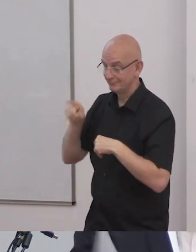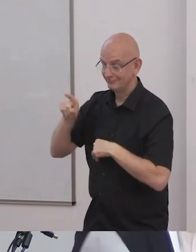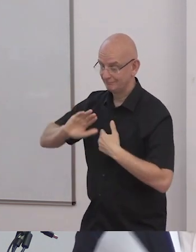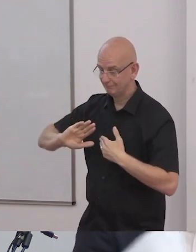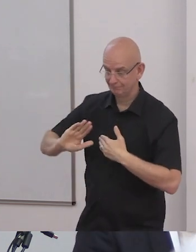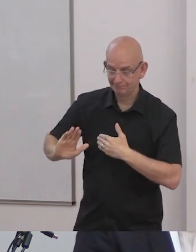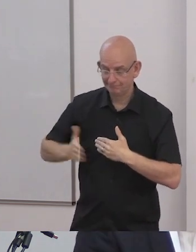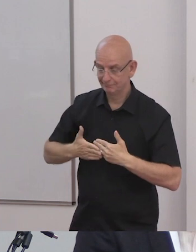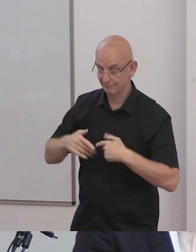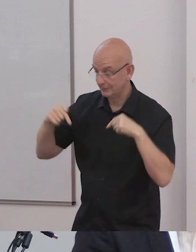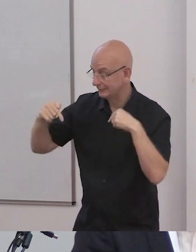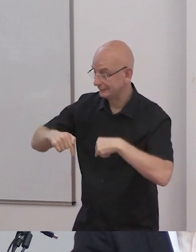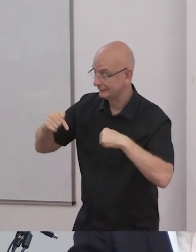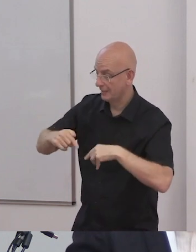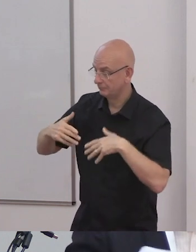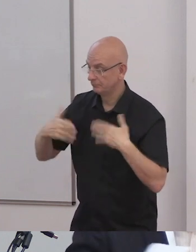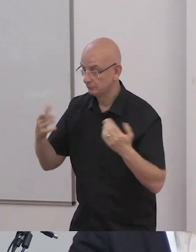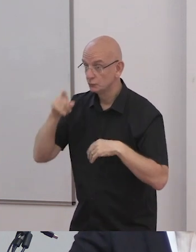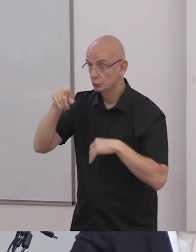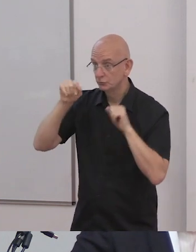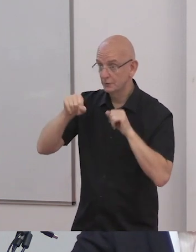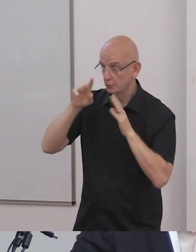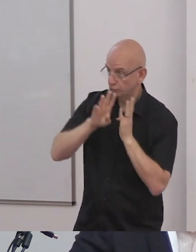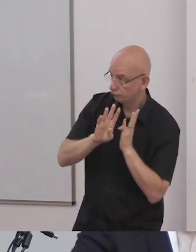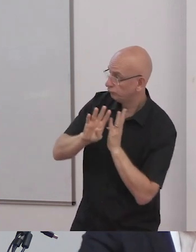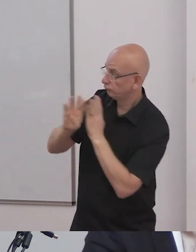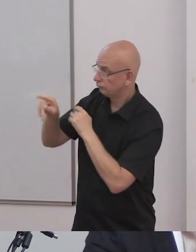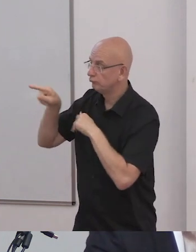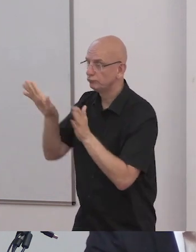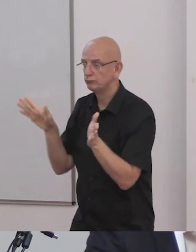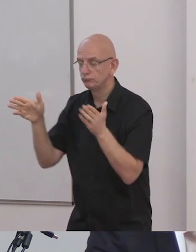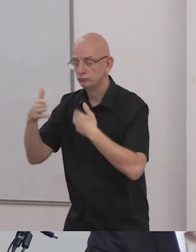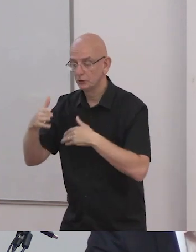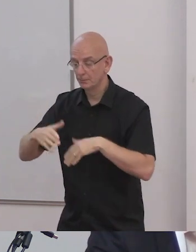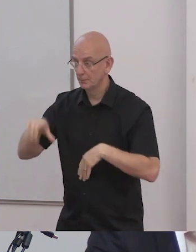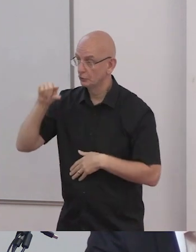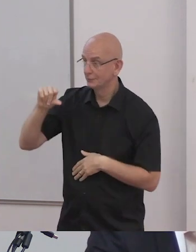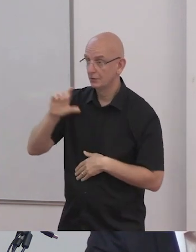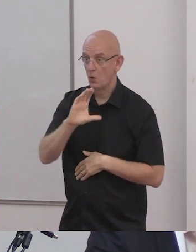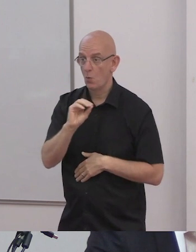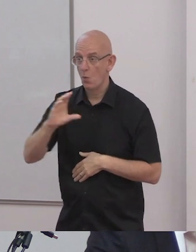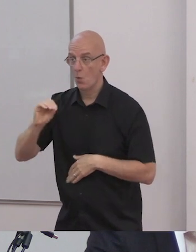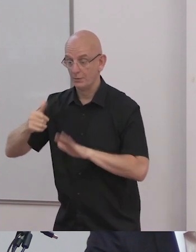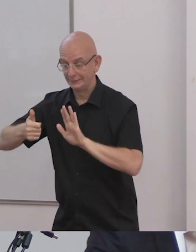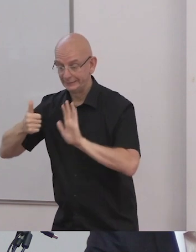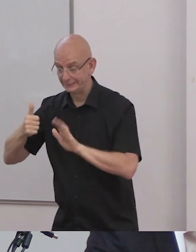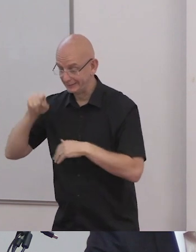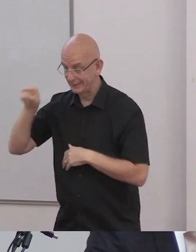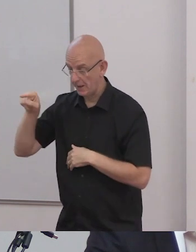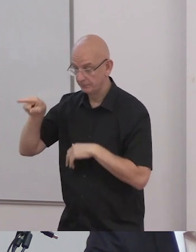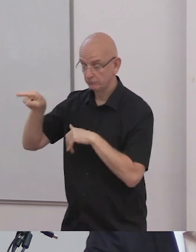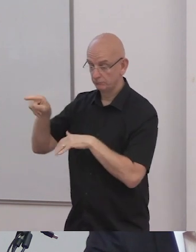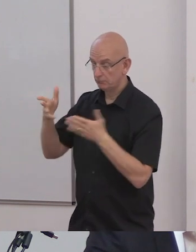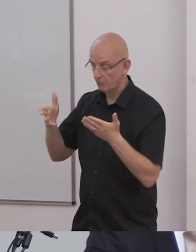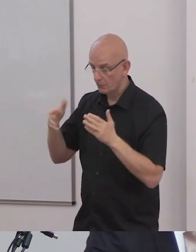until after the final moot course preparatory session finishes this evening until 5 30 so you can be thinking of